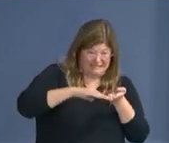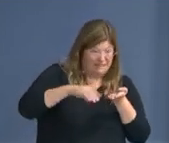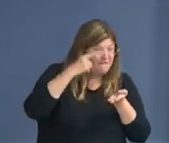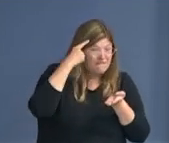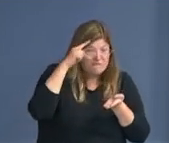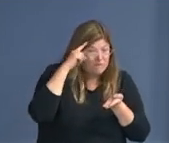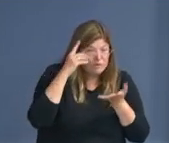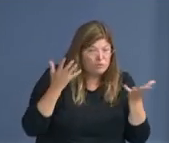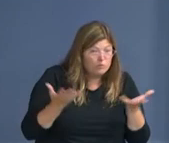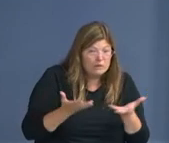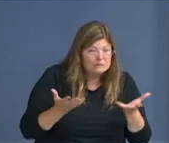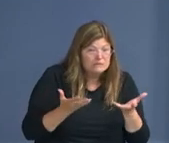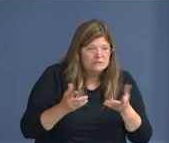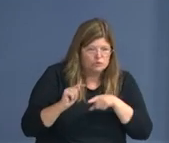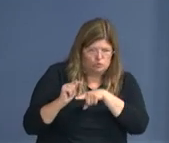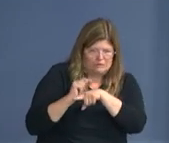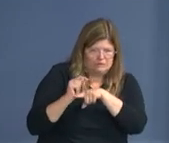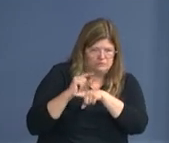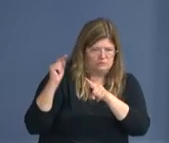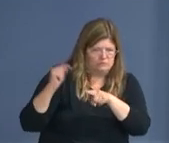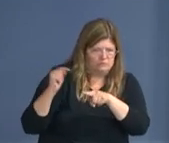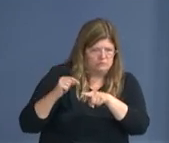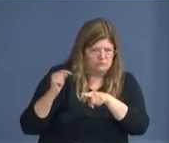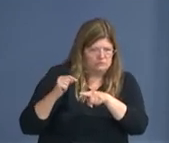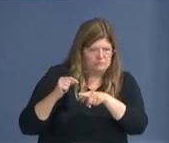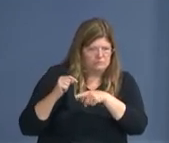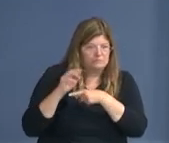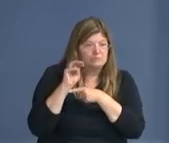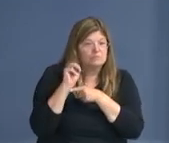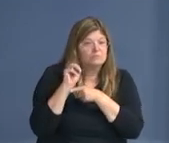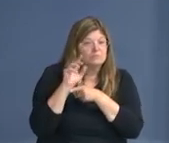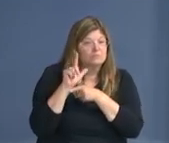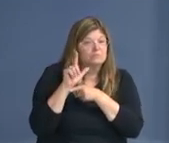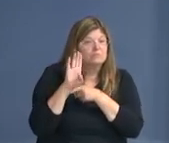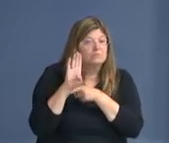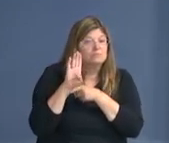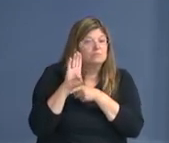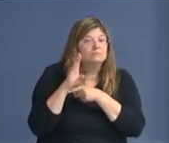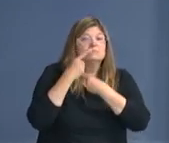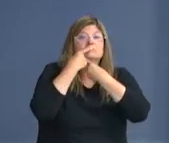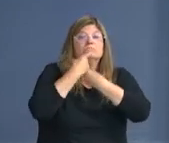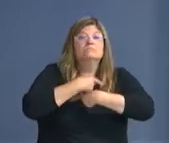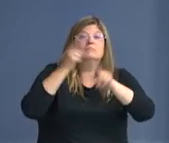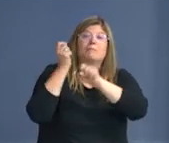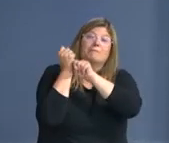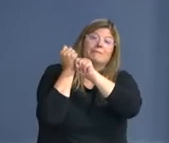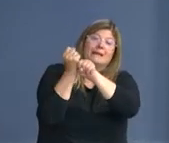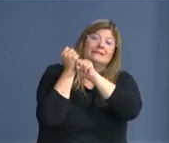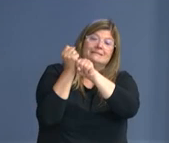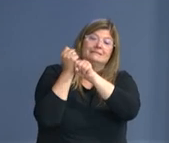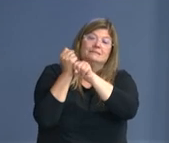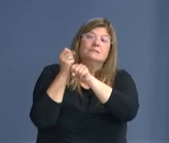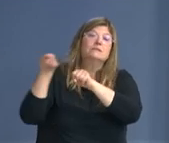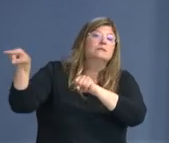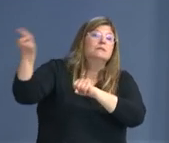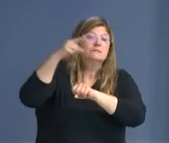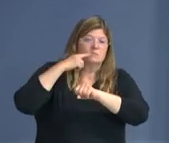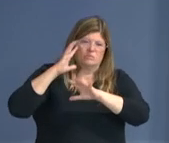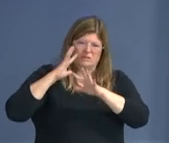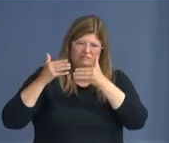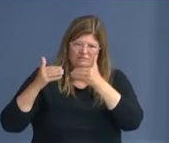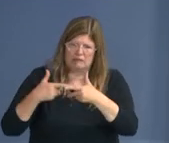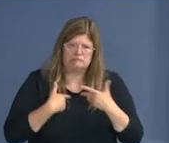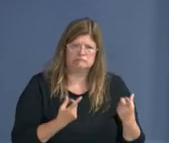MLB announcing that games would resume. Um, we had discussions with the nationals on what that would look like to the mayor's point.